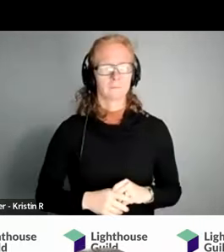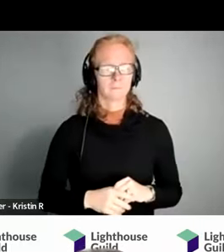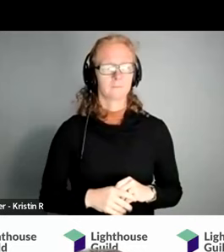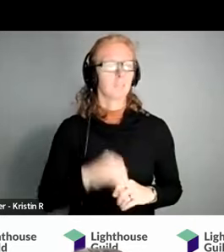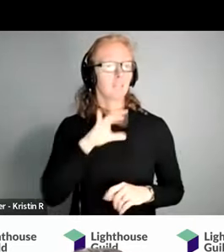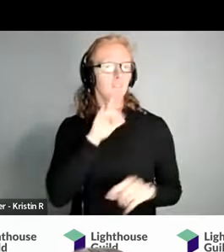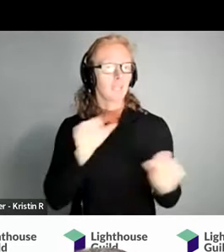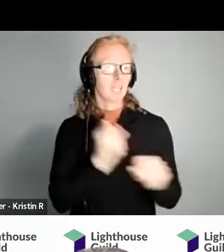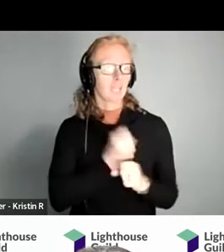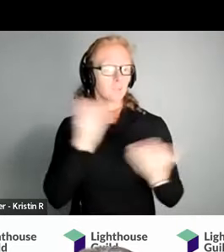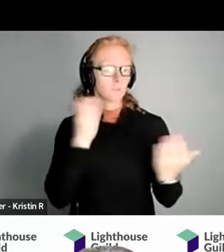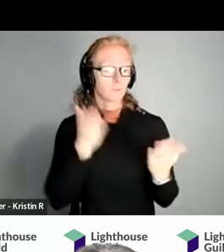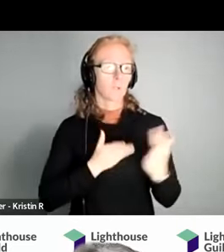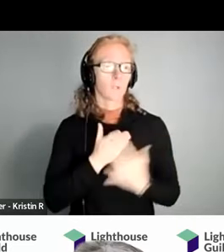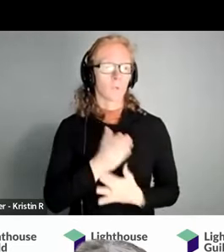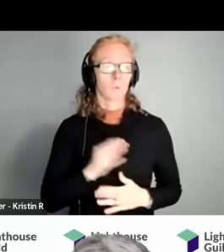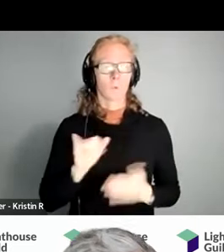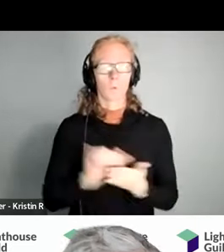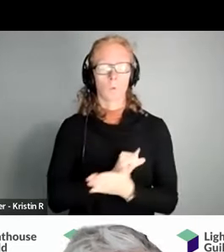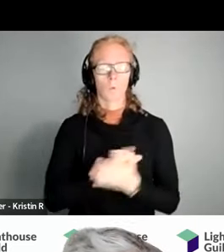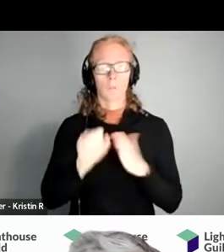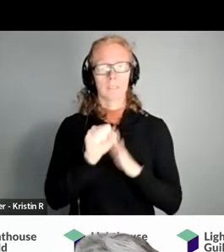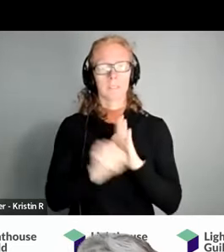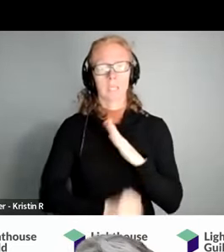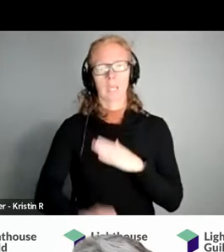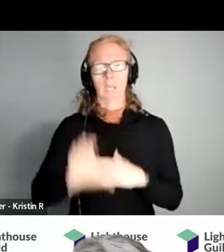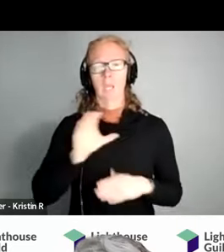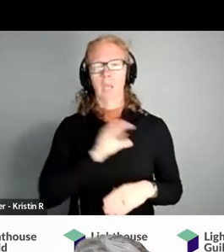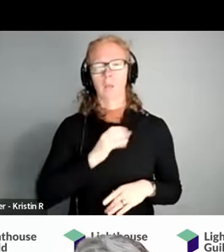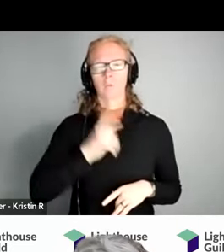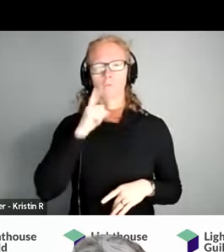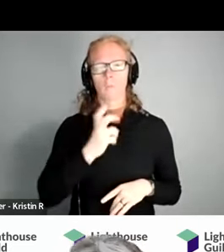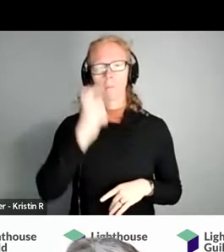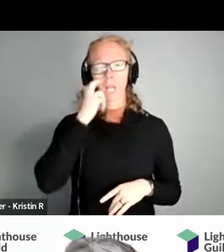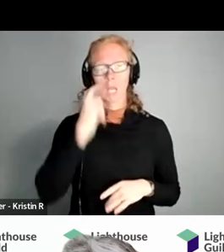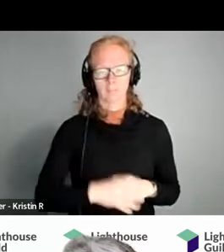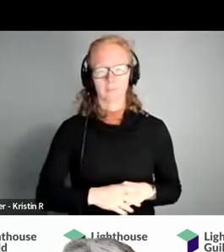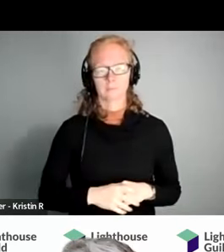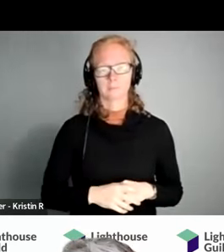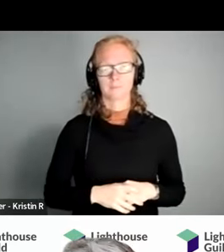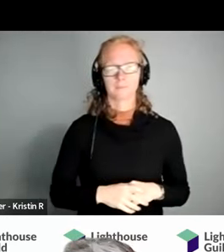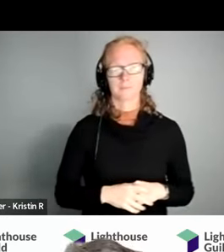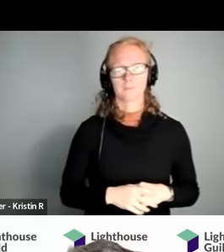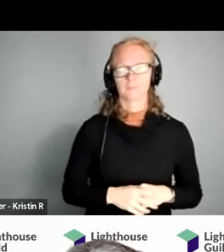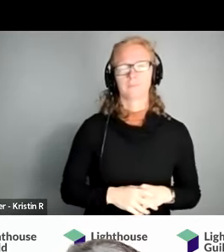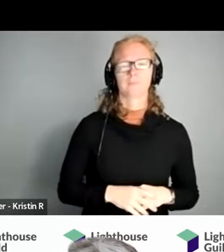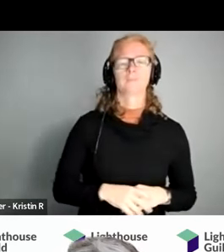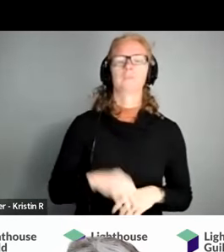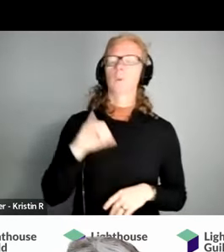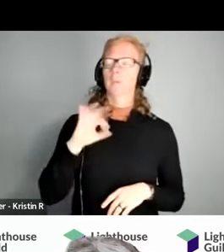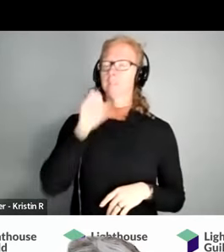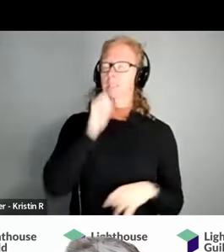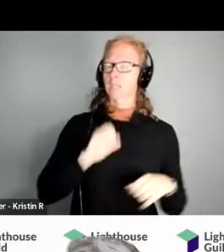eligible for services through the new york state commission for the blind anything that the insurance covered coverage does not do cover